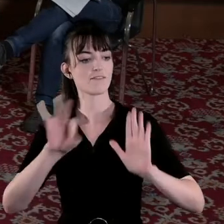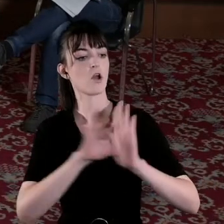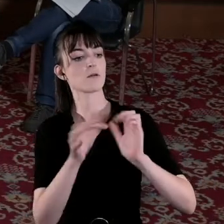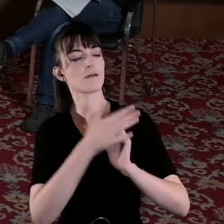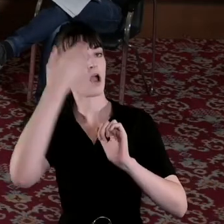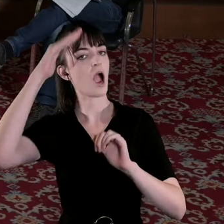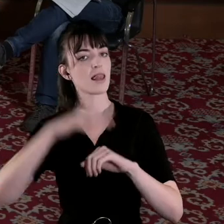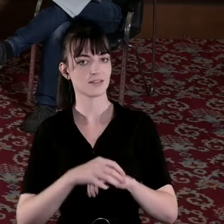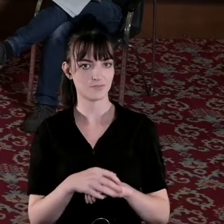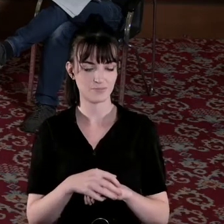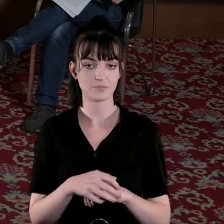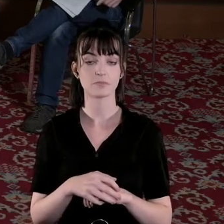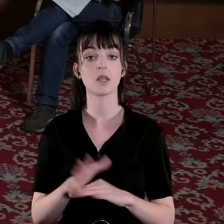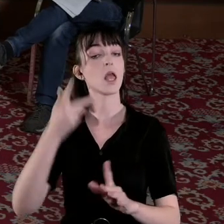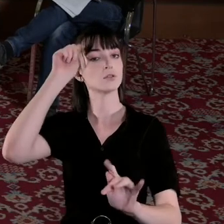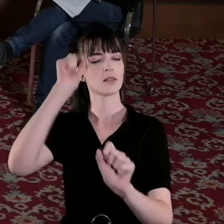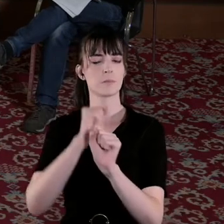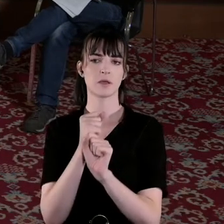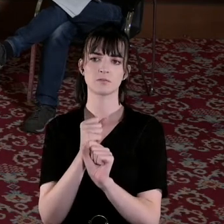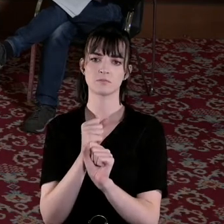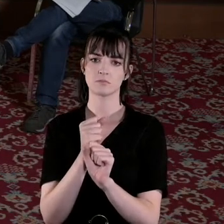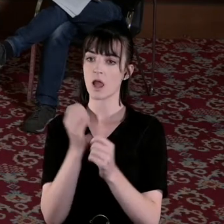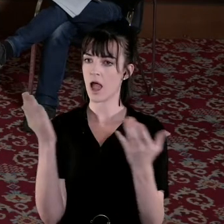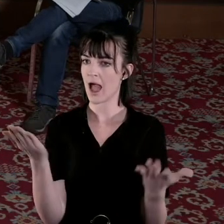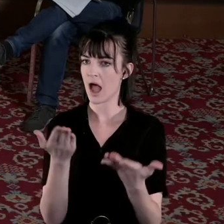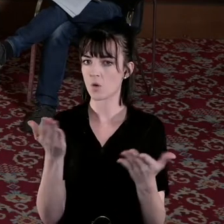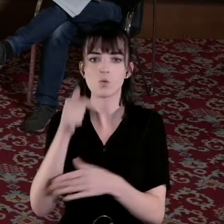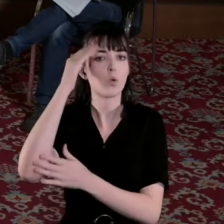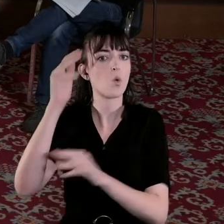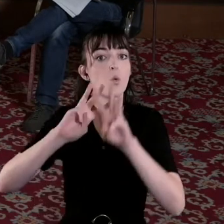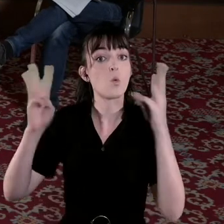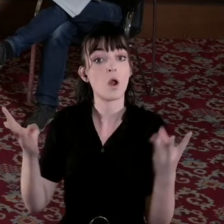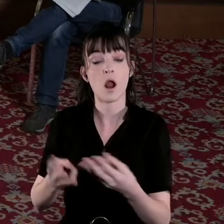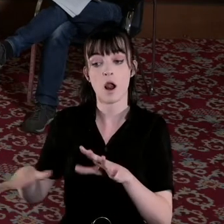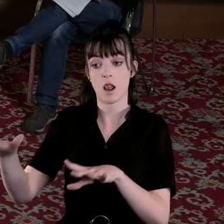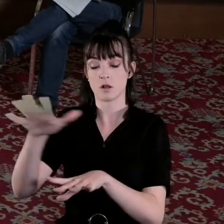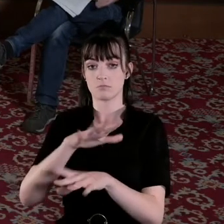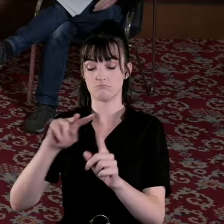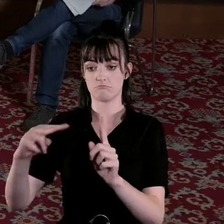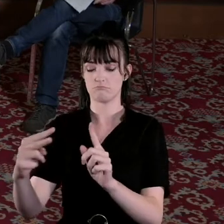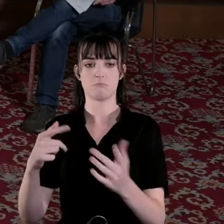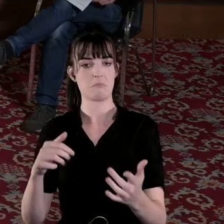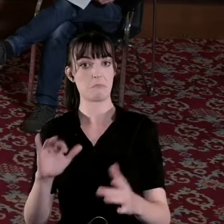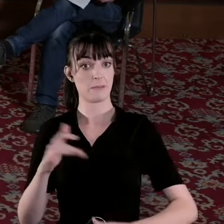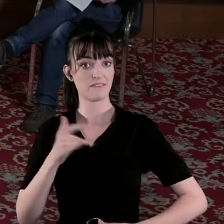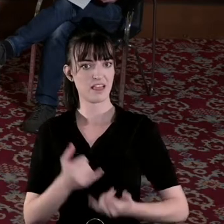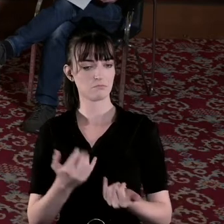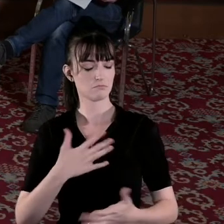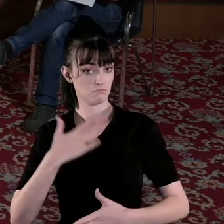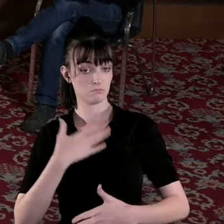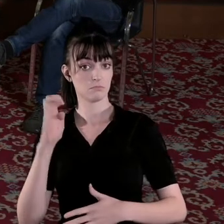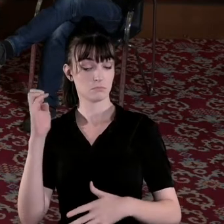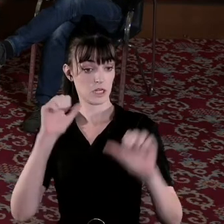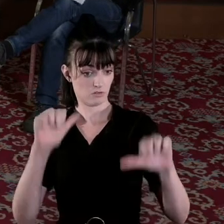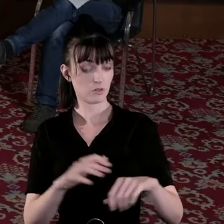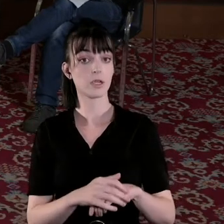Ireland and if we think about how this you know the rest of the world probably found this outcome quite surprising the leverage